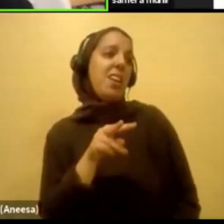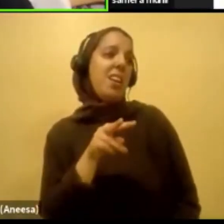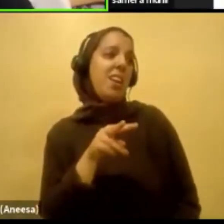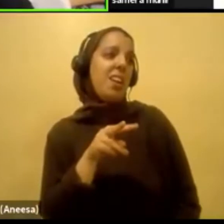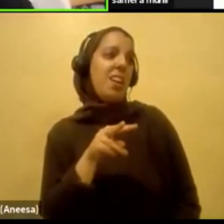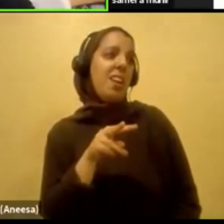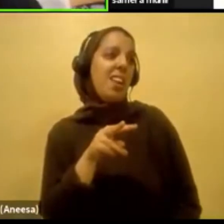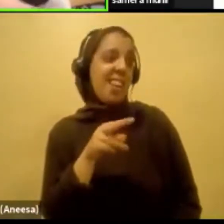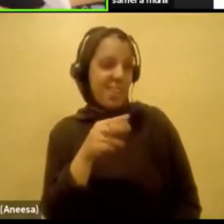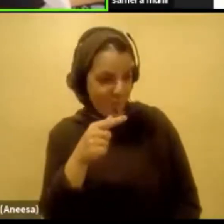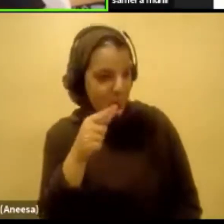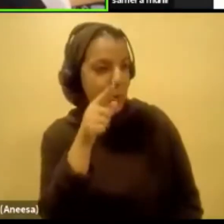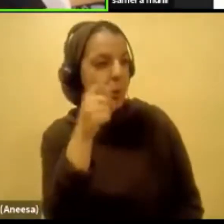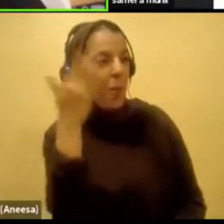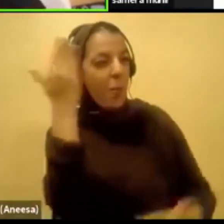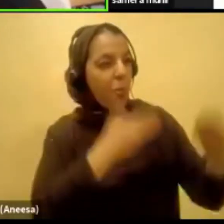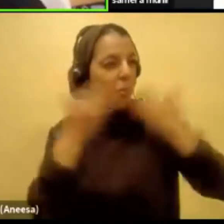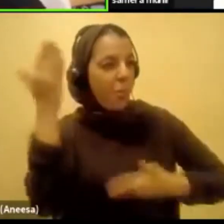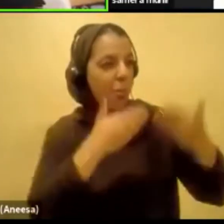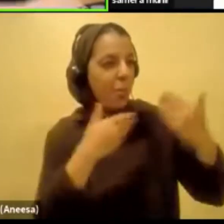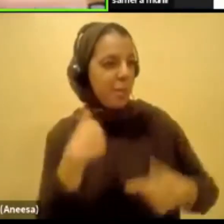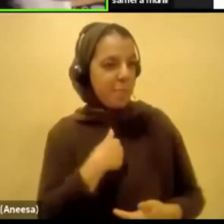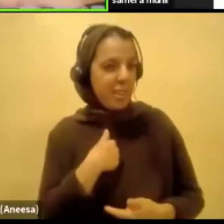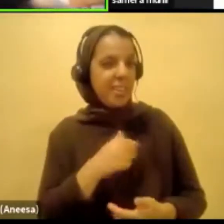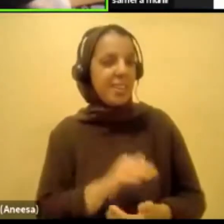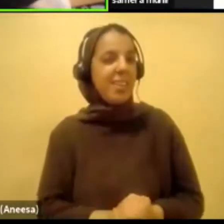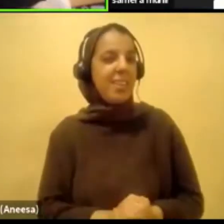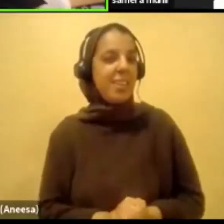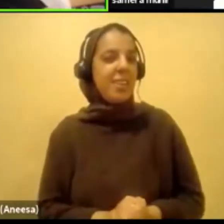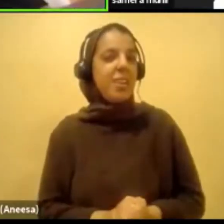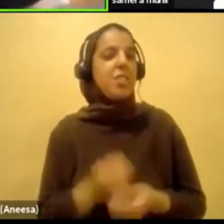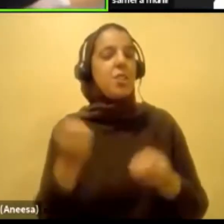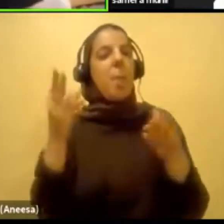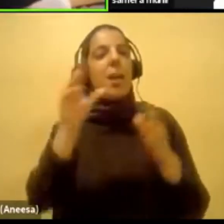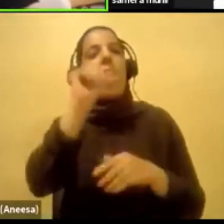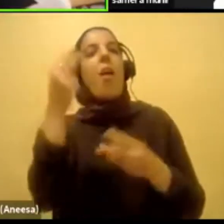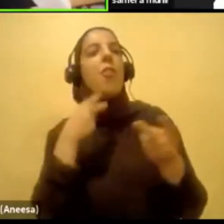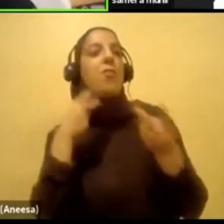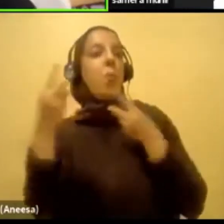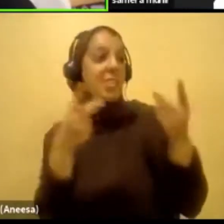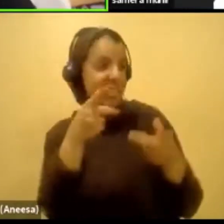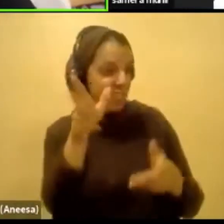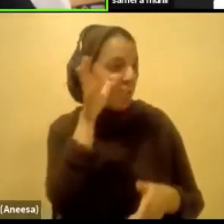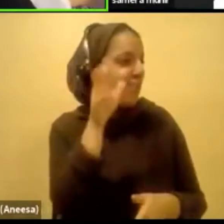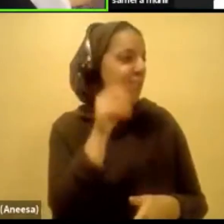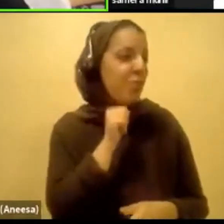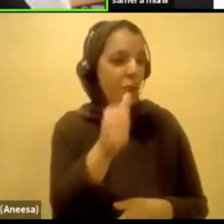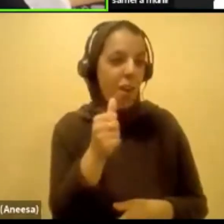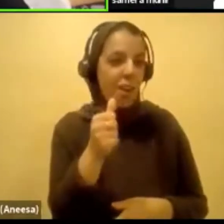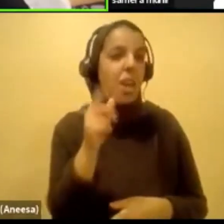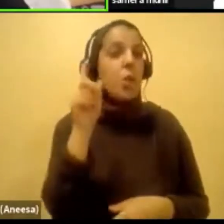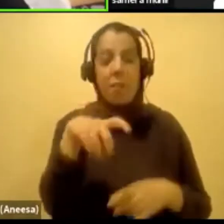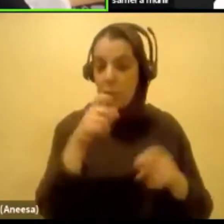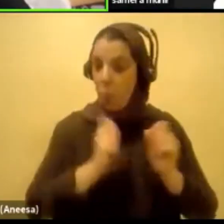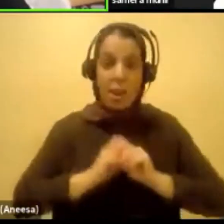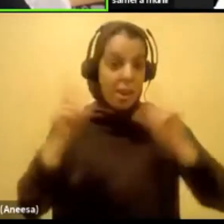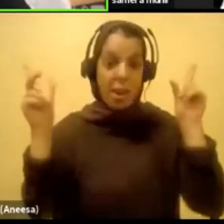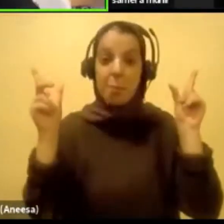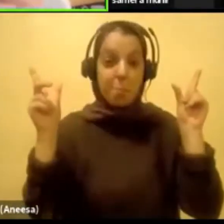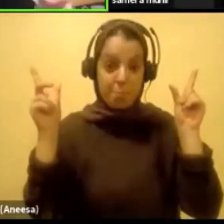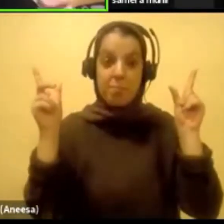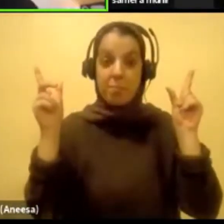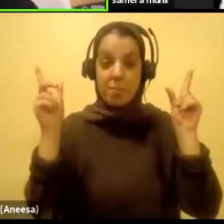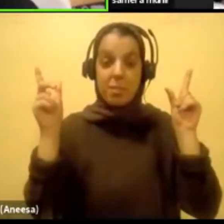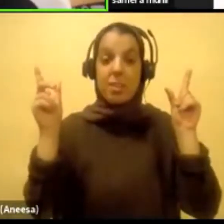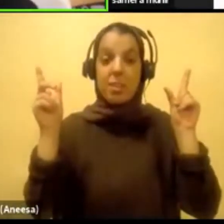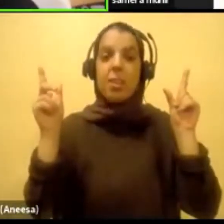are not looking at. I'm merely one of them. There are so many other voices that they're not listening to. Like, you gotta wake up. And it's